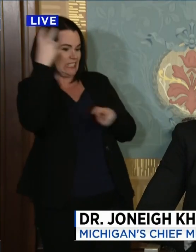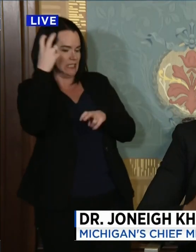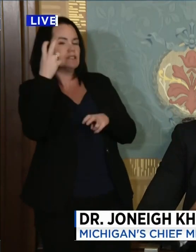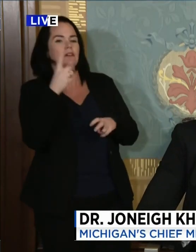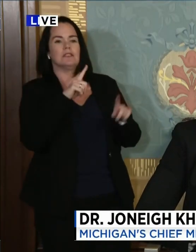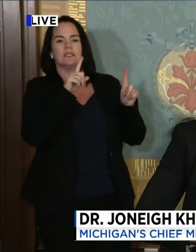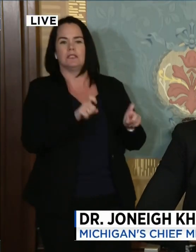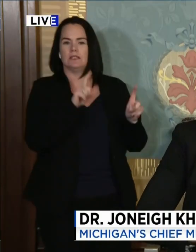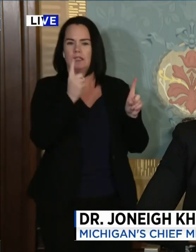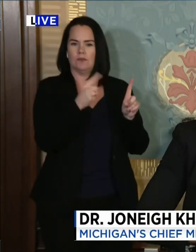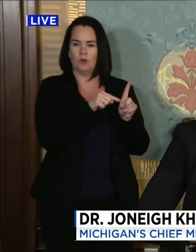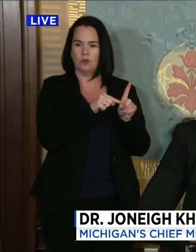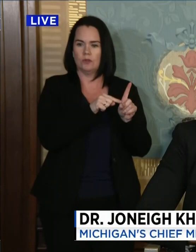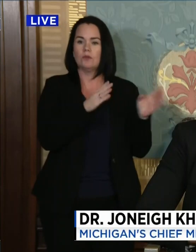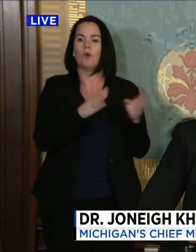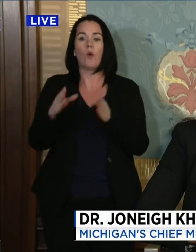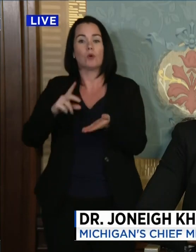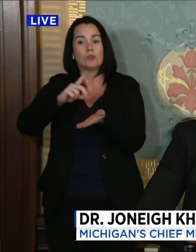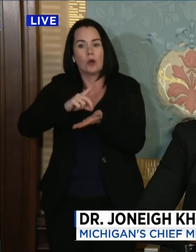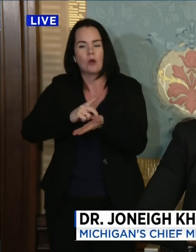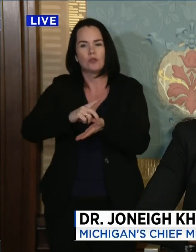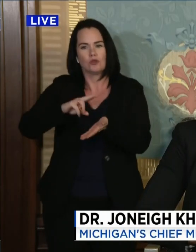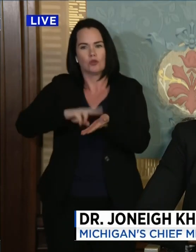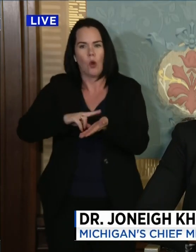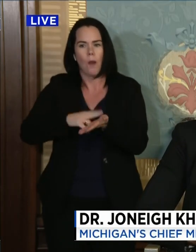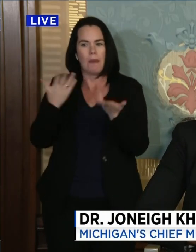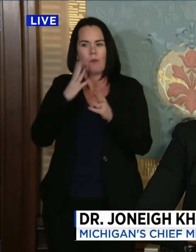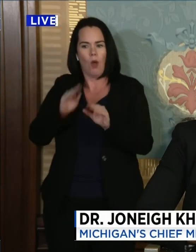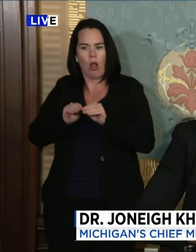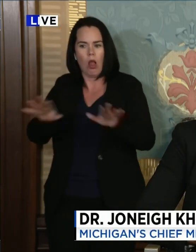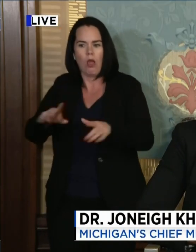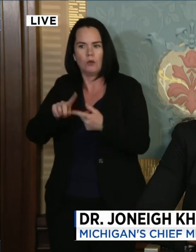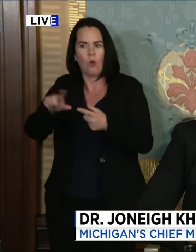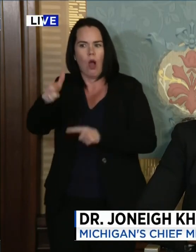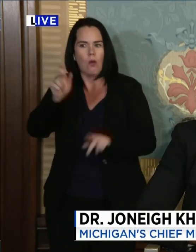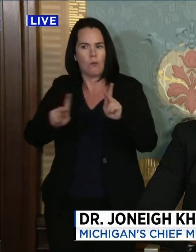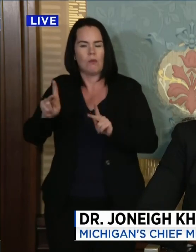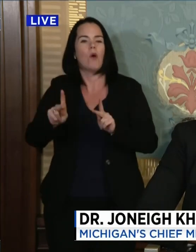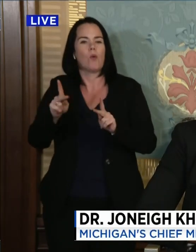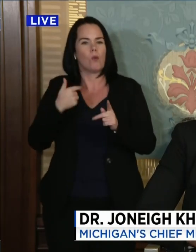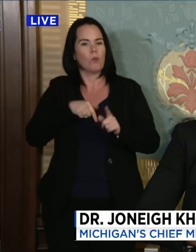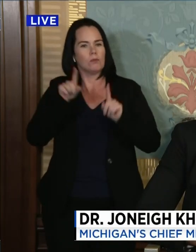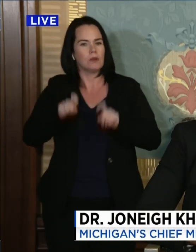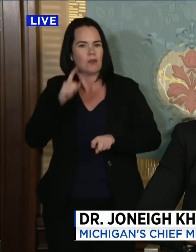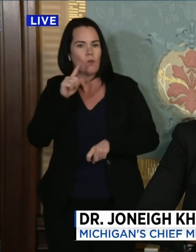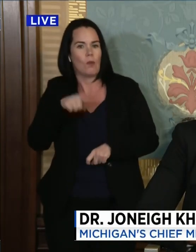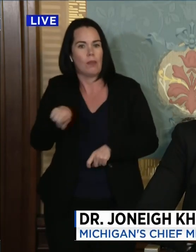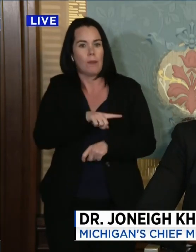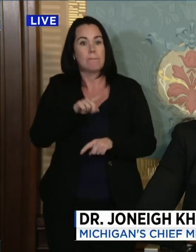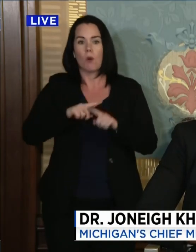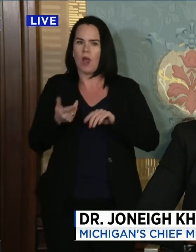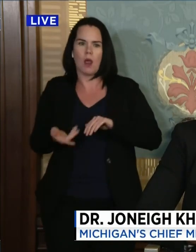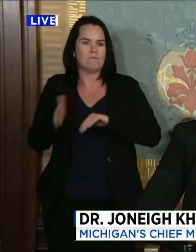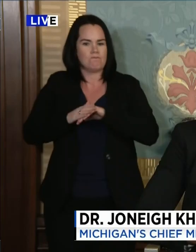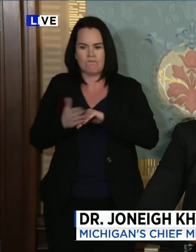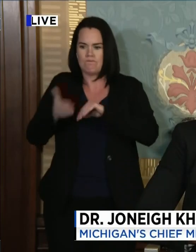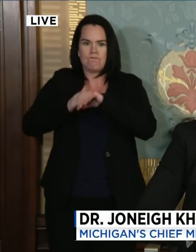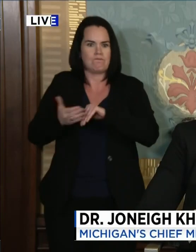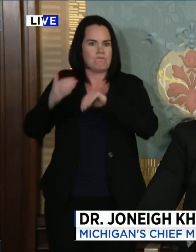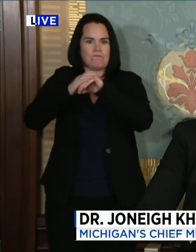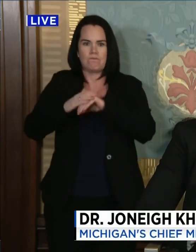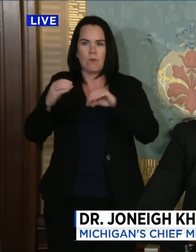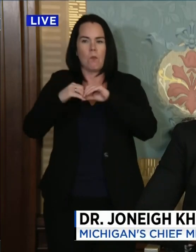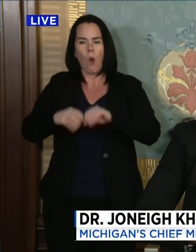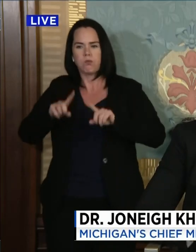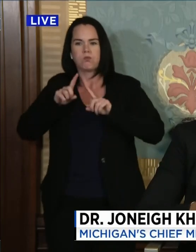who could potentially infect other people. So we are revving up as quickly as we can. We need more swabs, we need more labs and we need